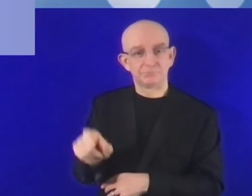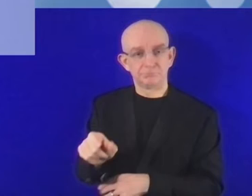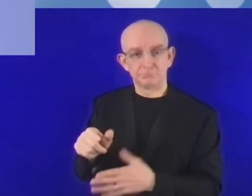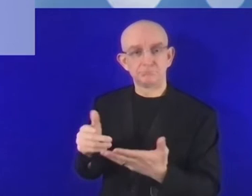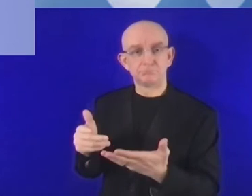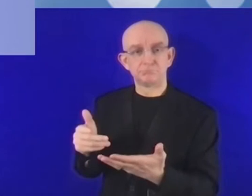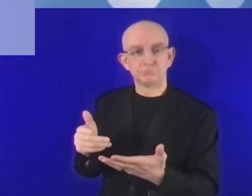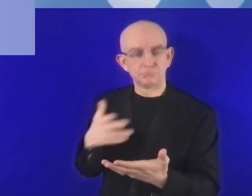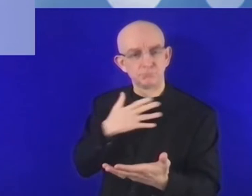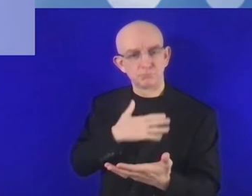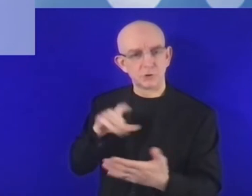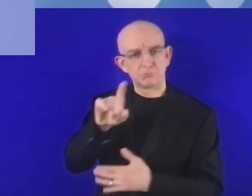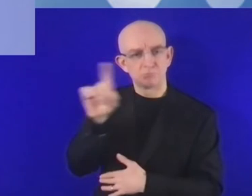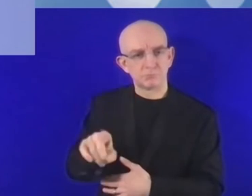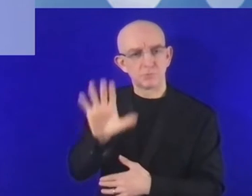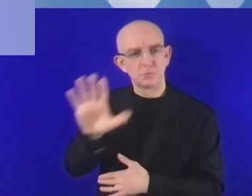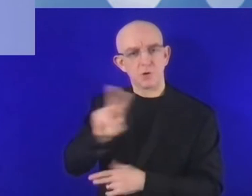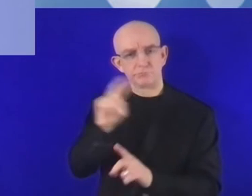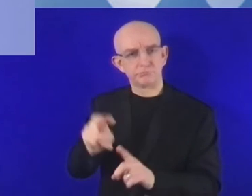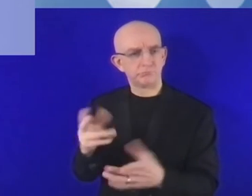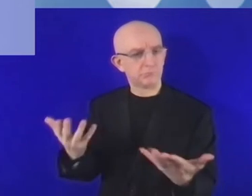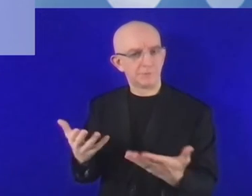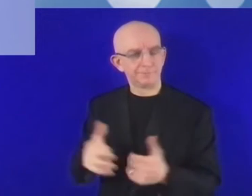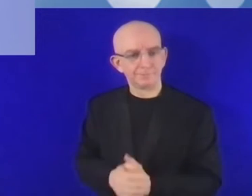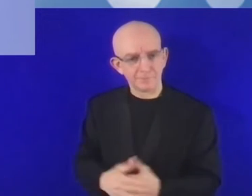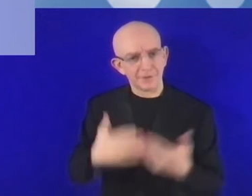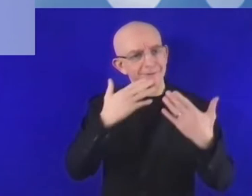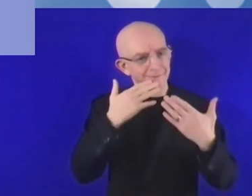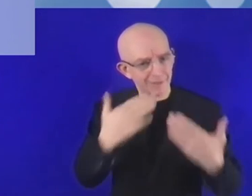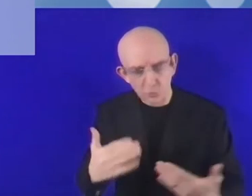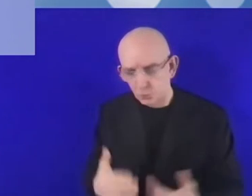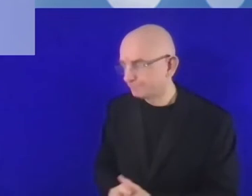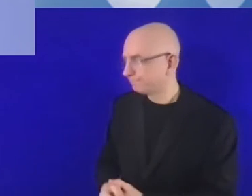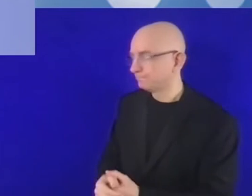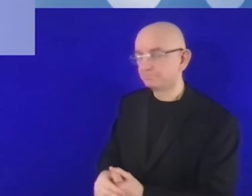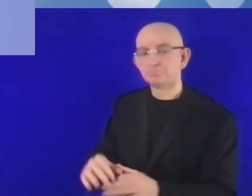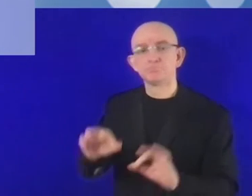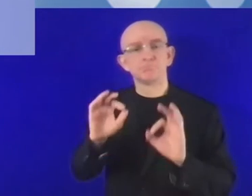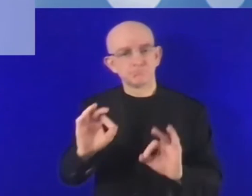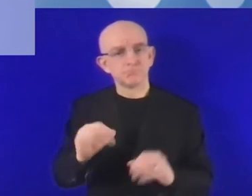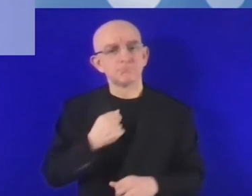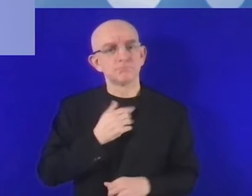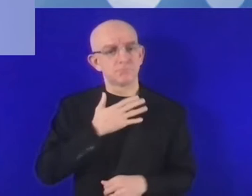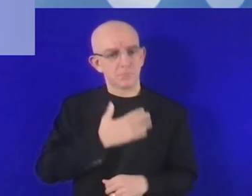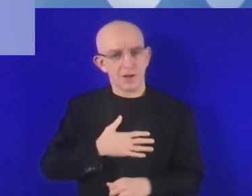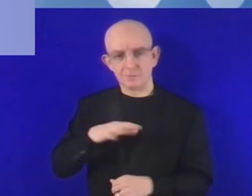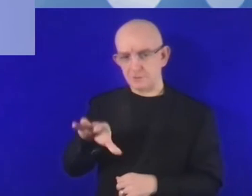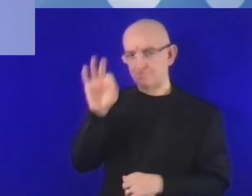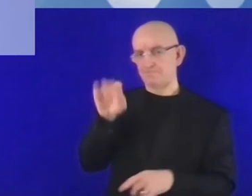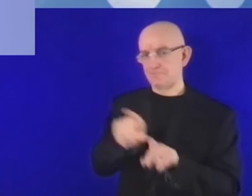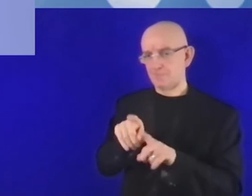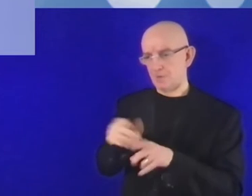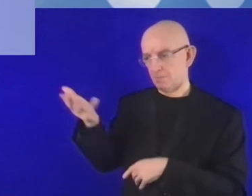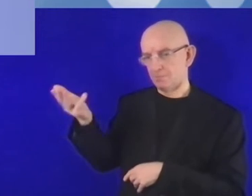pick up when the minister has left because ministers spoke about